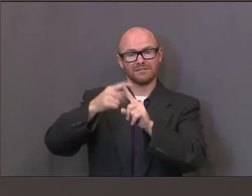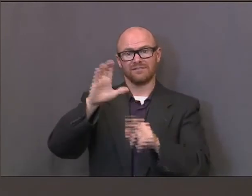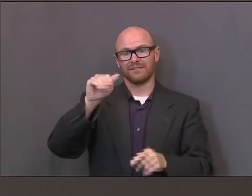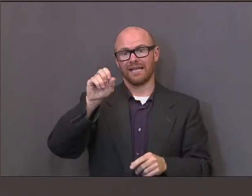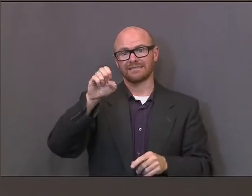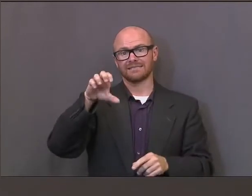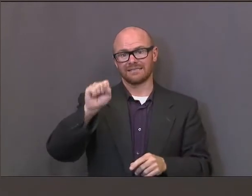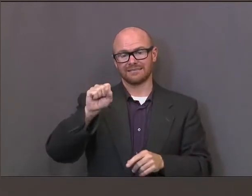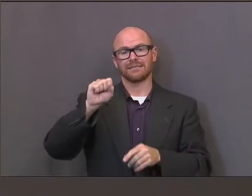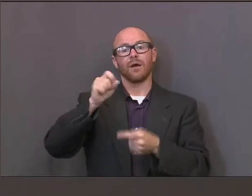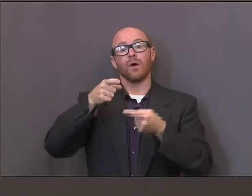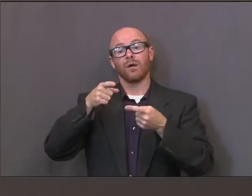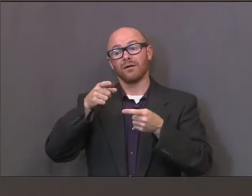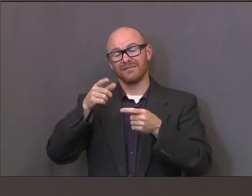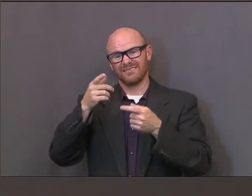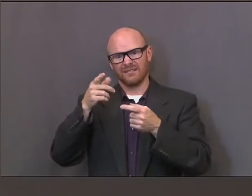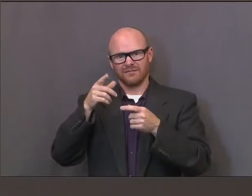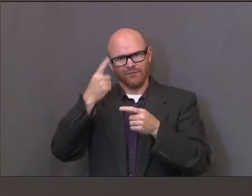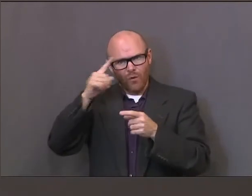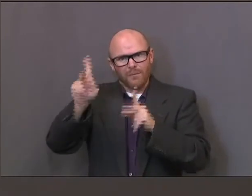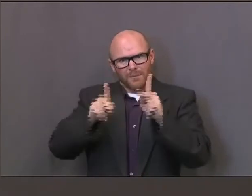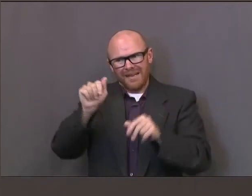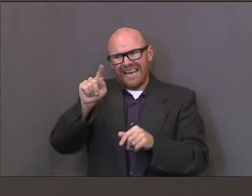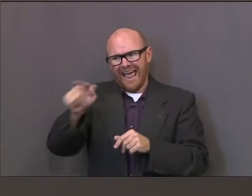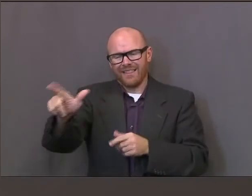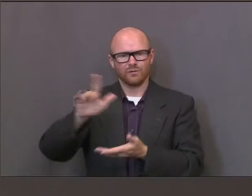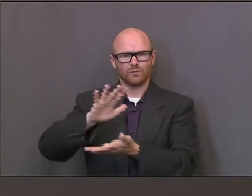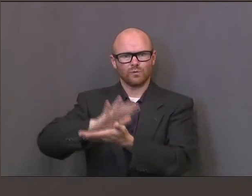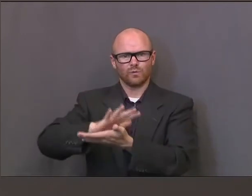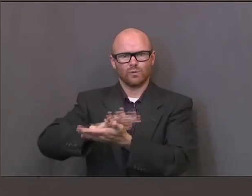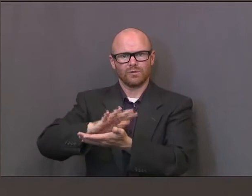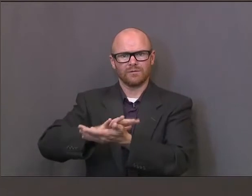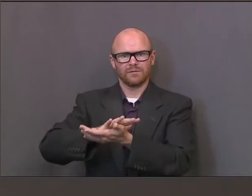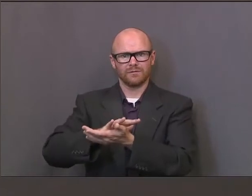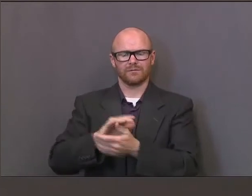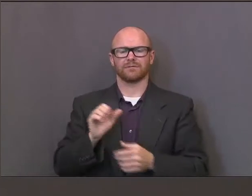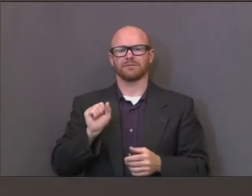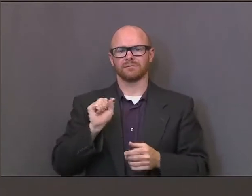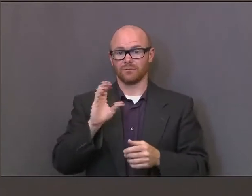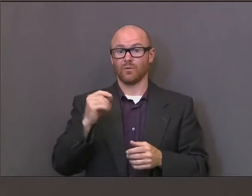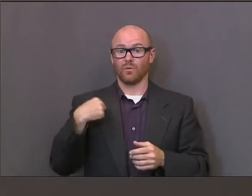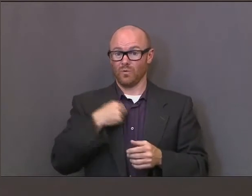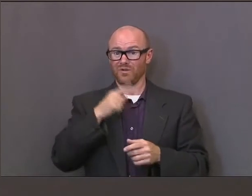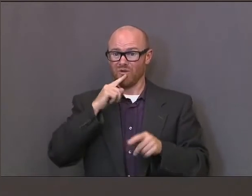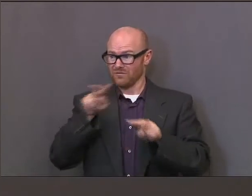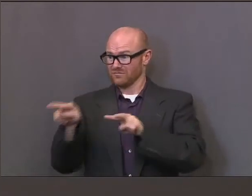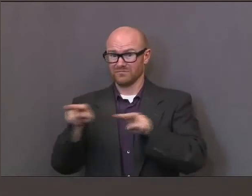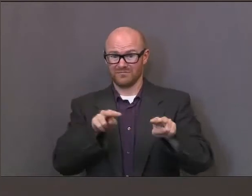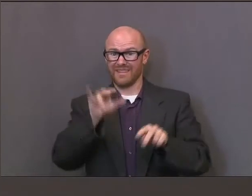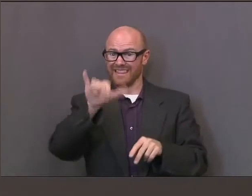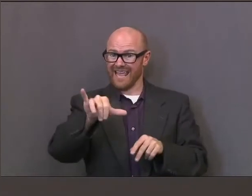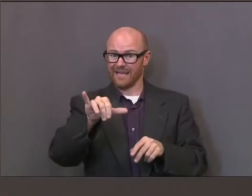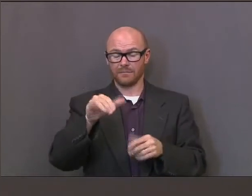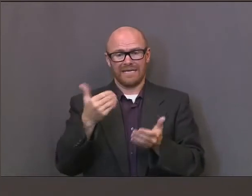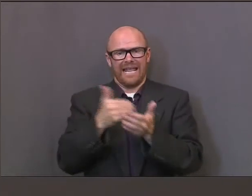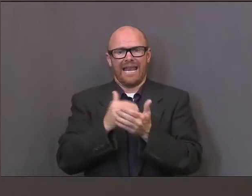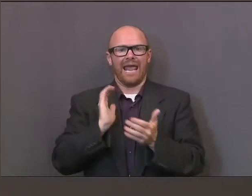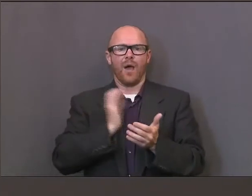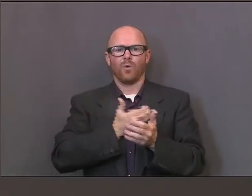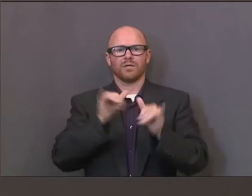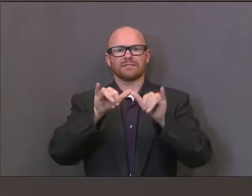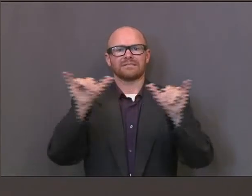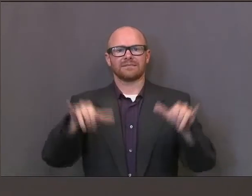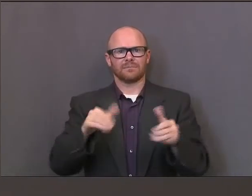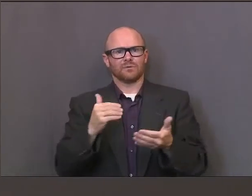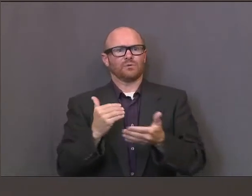have been in the school setting during their infectious period or the time when they were exposed. Given that this is a new surveillance system, we are doing a lot of